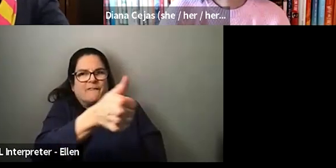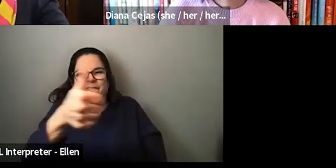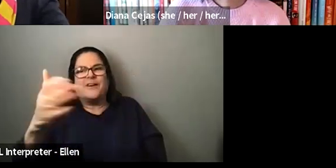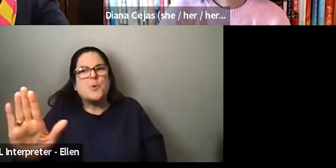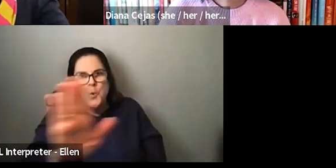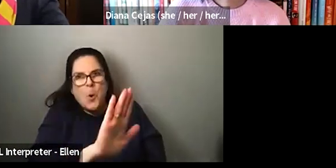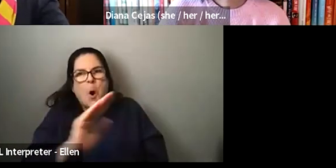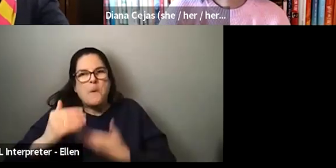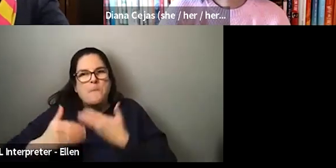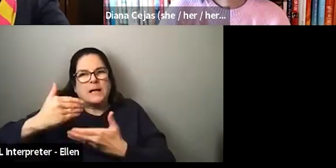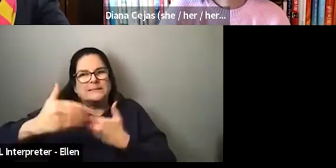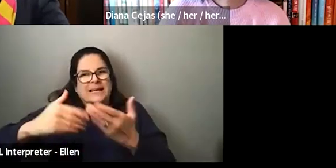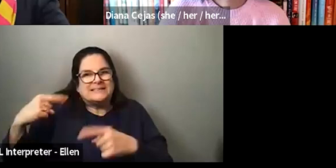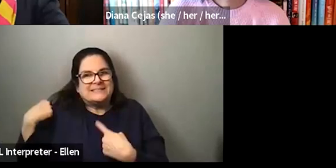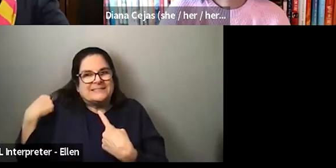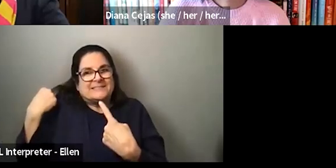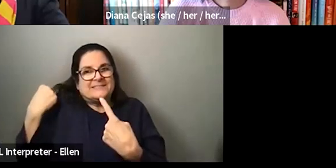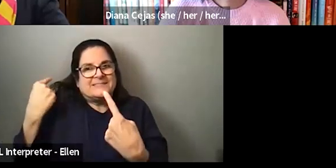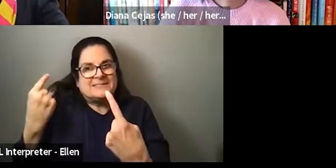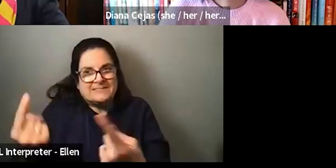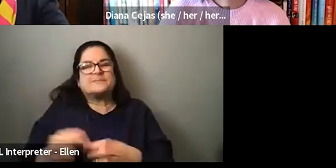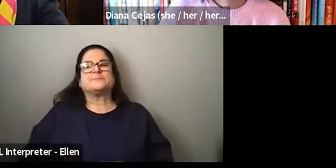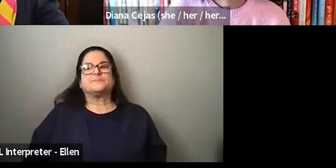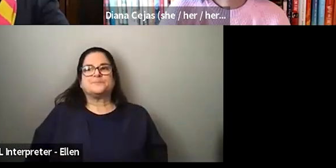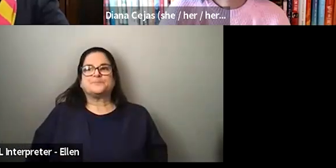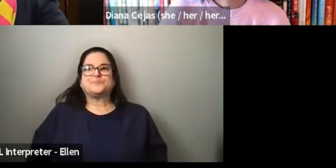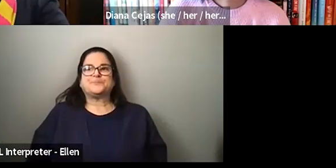time, I think you become more, um,